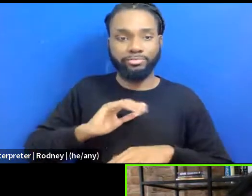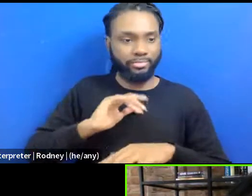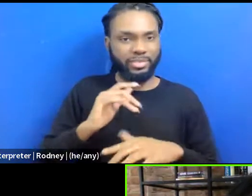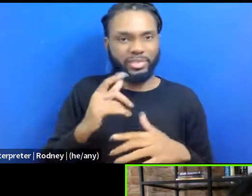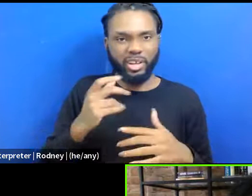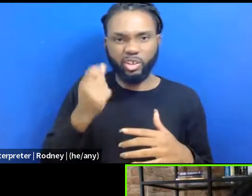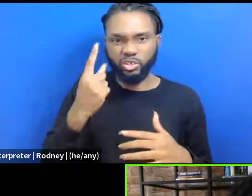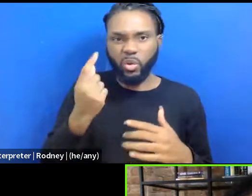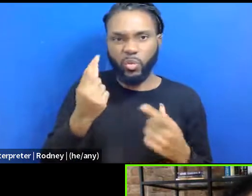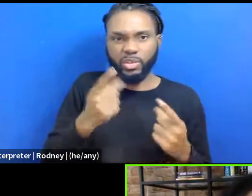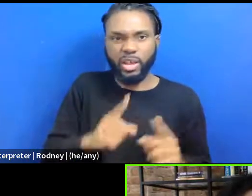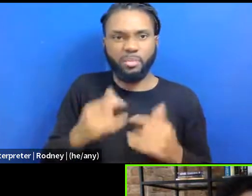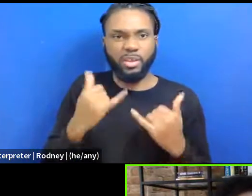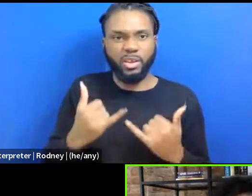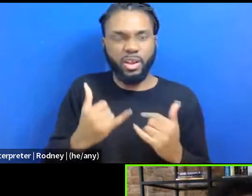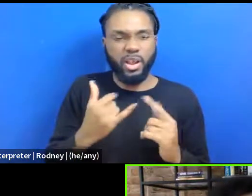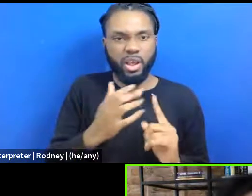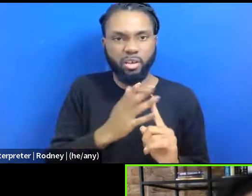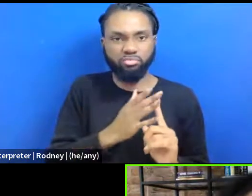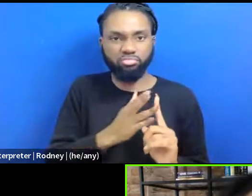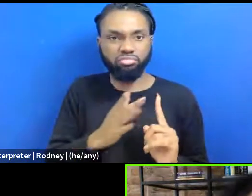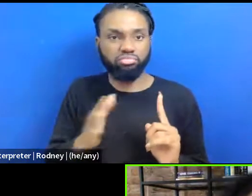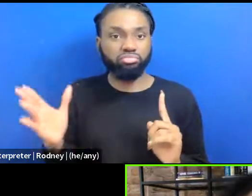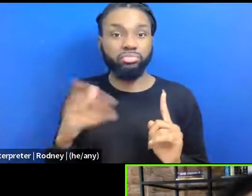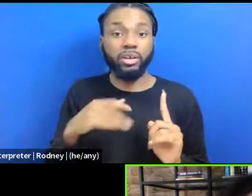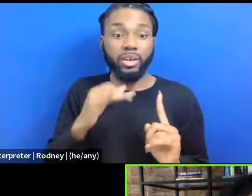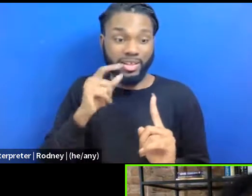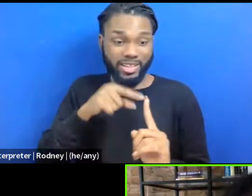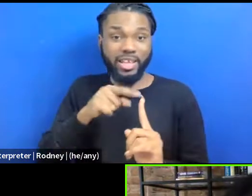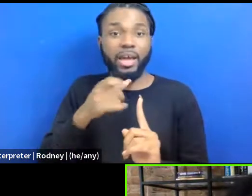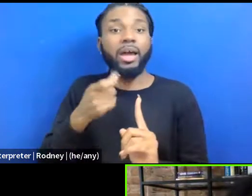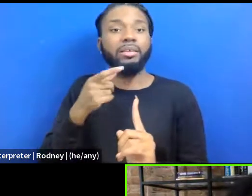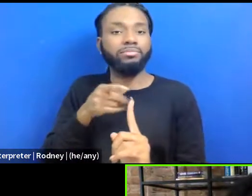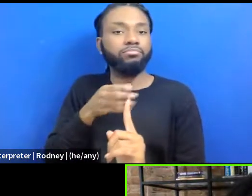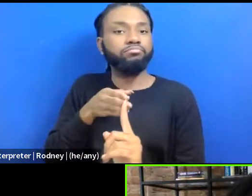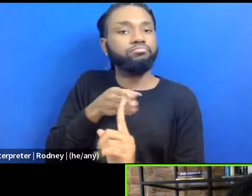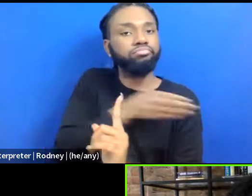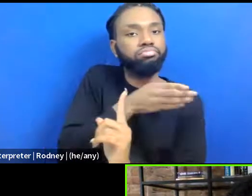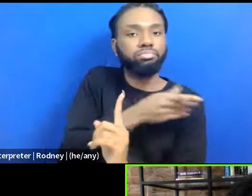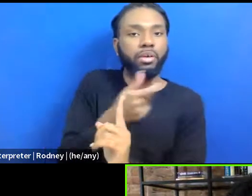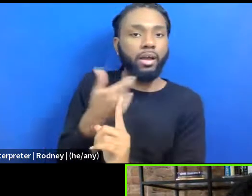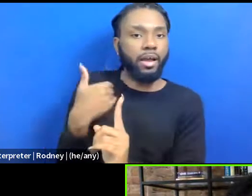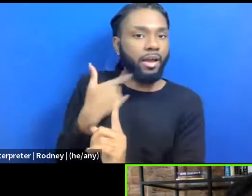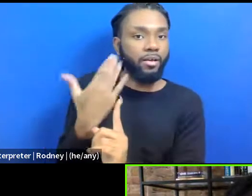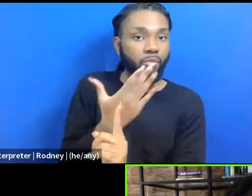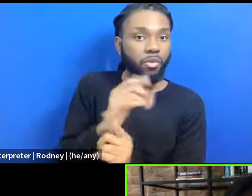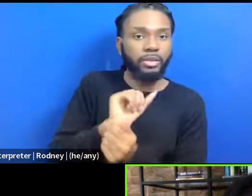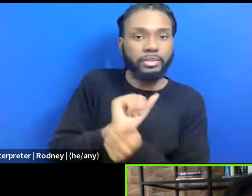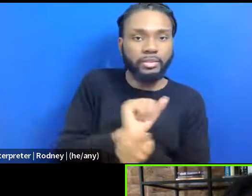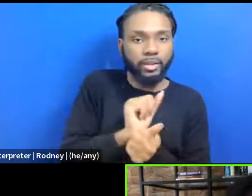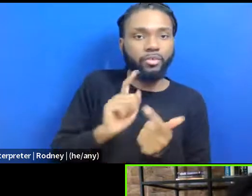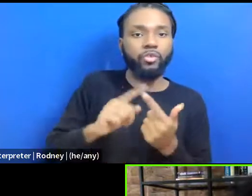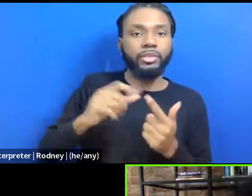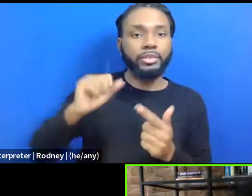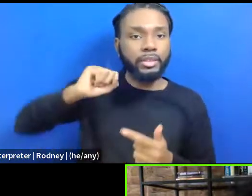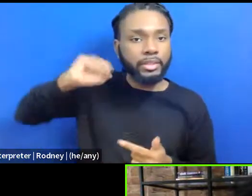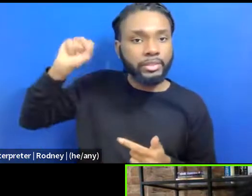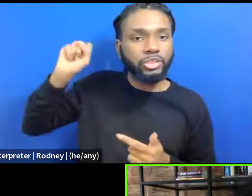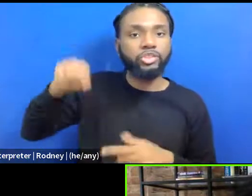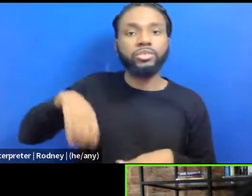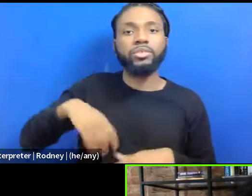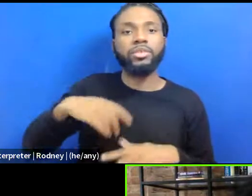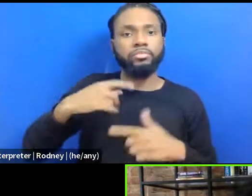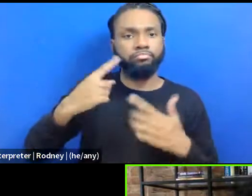now that are rooted in slavery, rooted in lynching, and so on and so